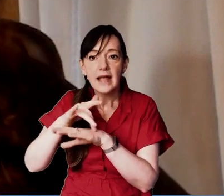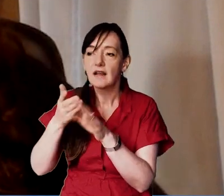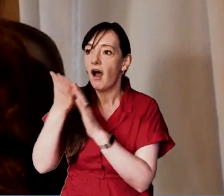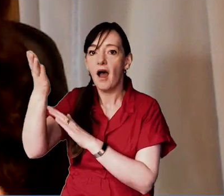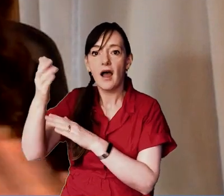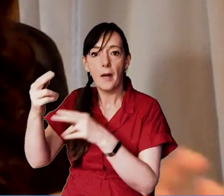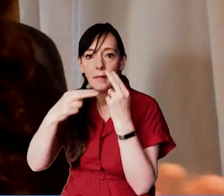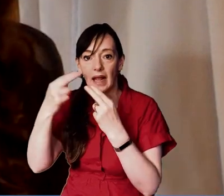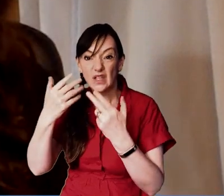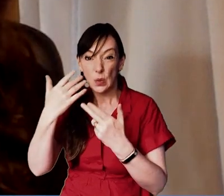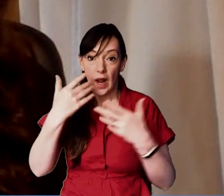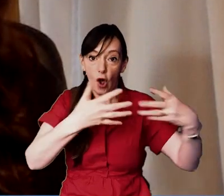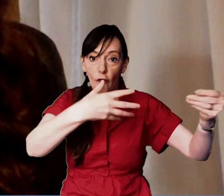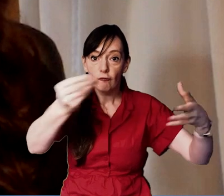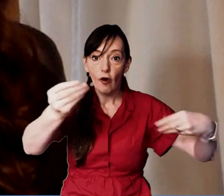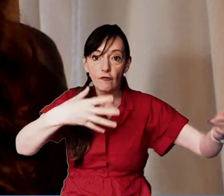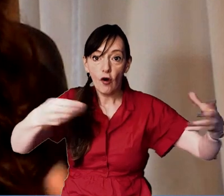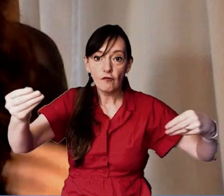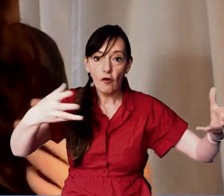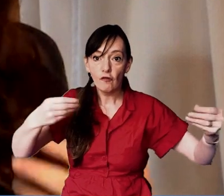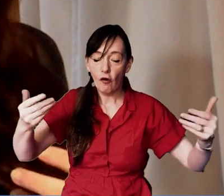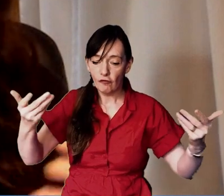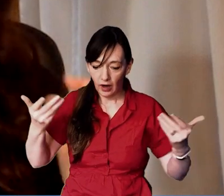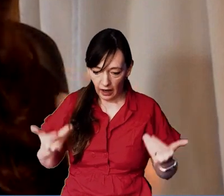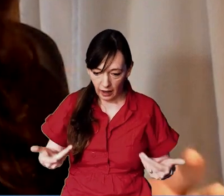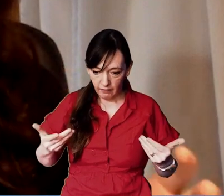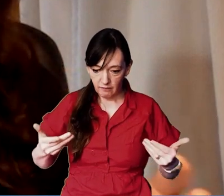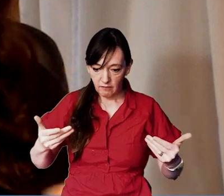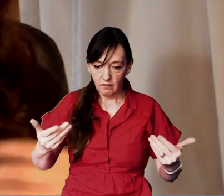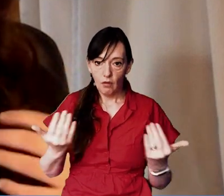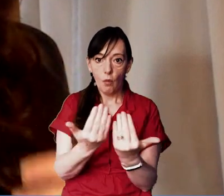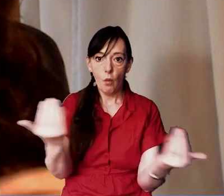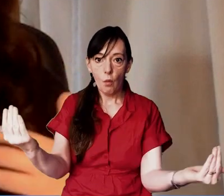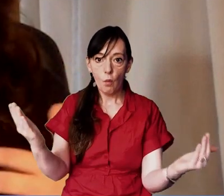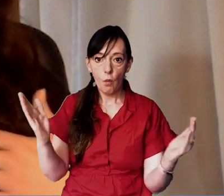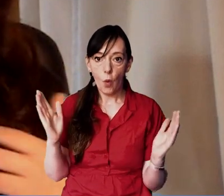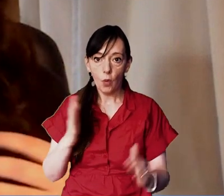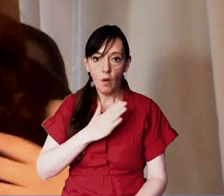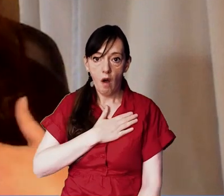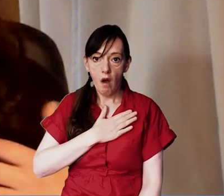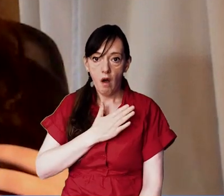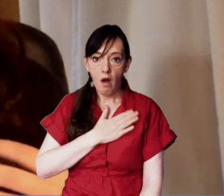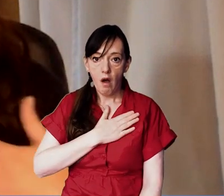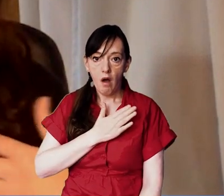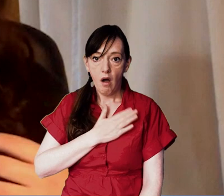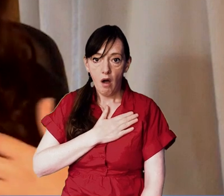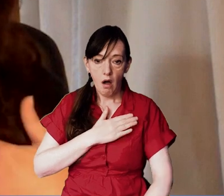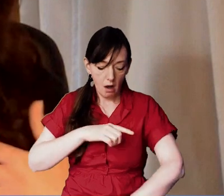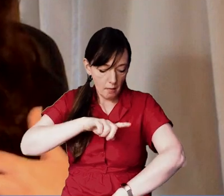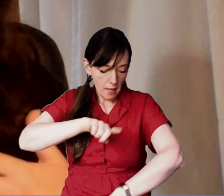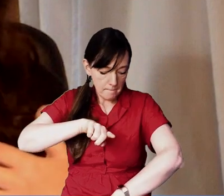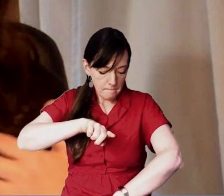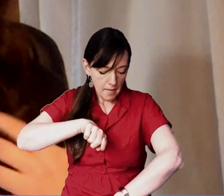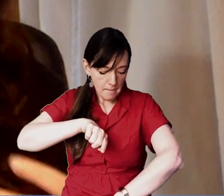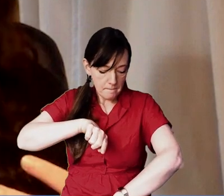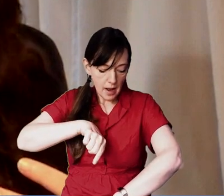theater and all those things have been removed and we're just left with the four walls and the drum of our hearts beating by the moments and